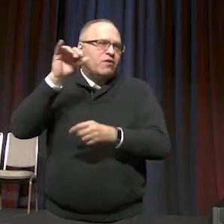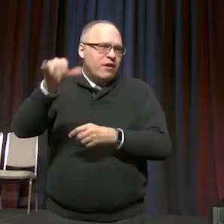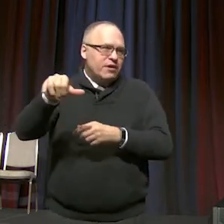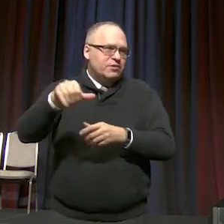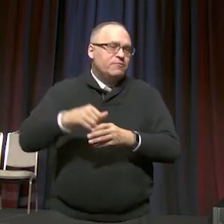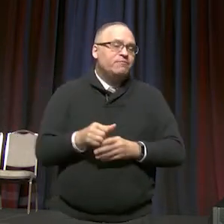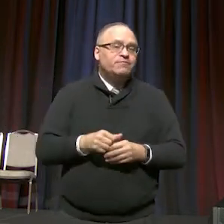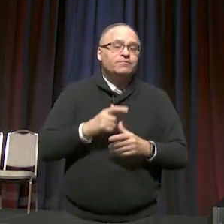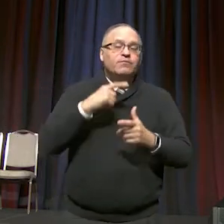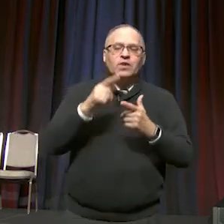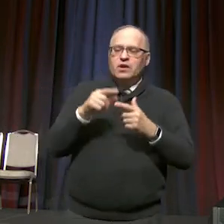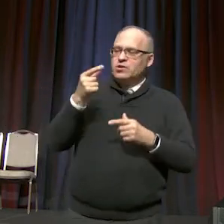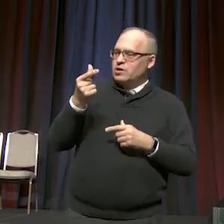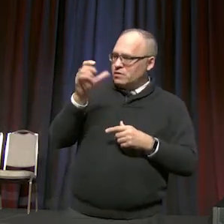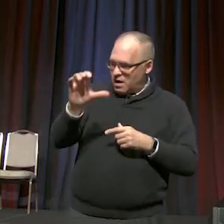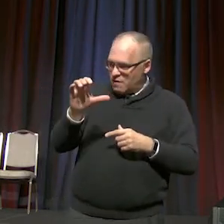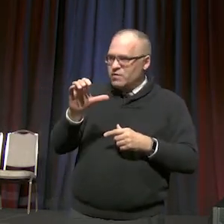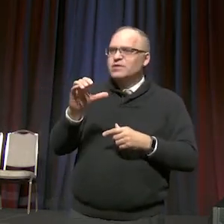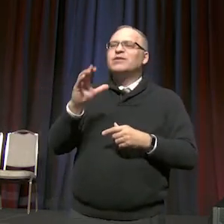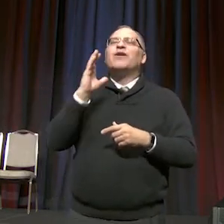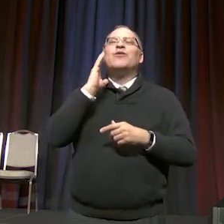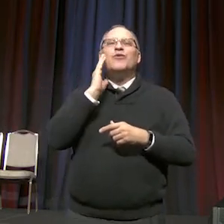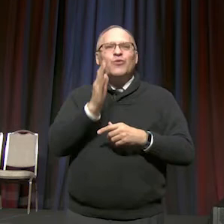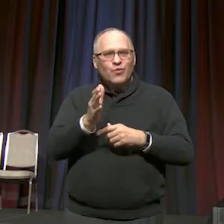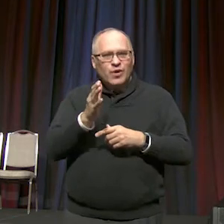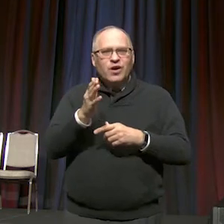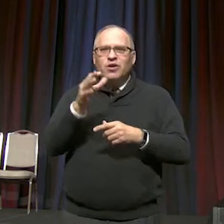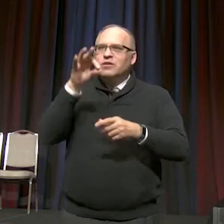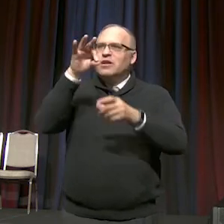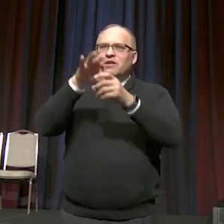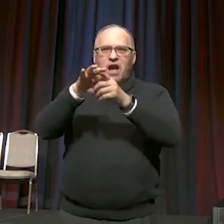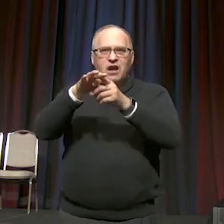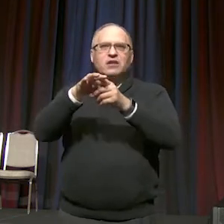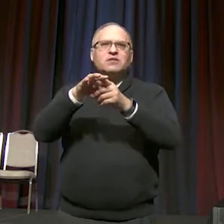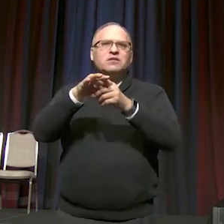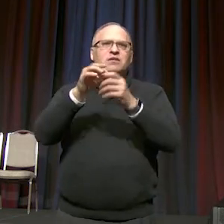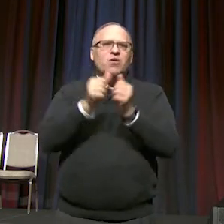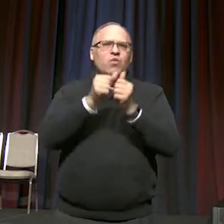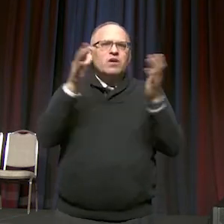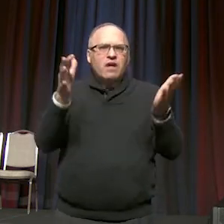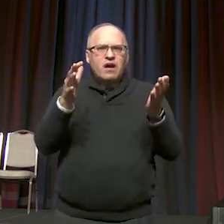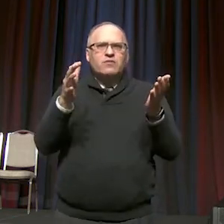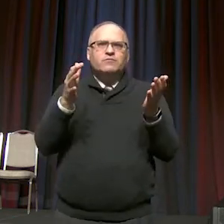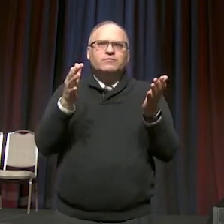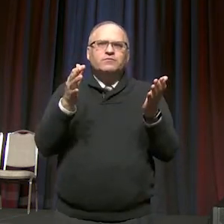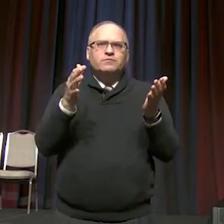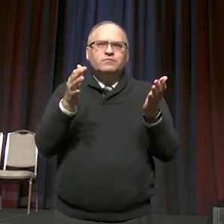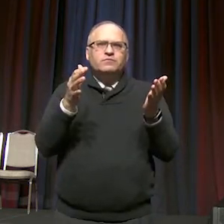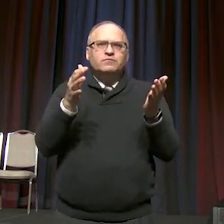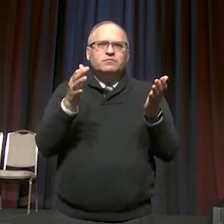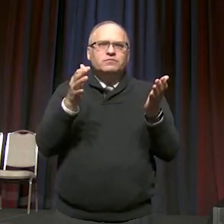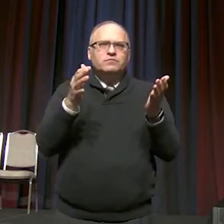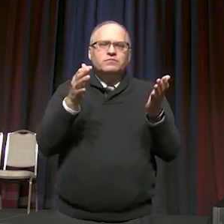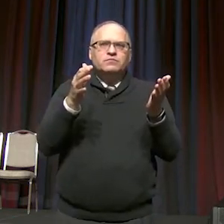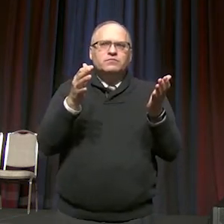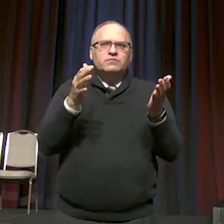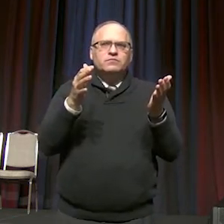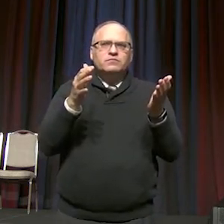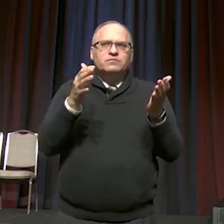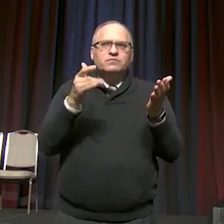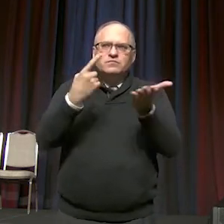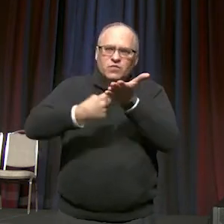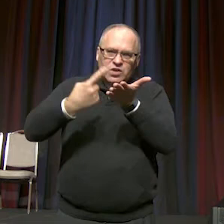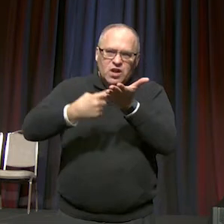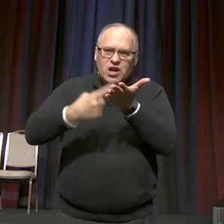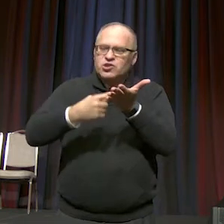then elects without discussion, without comment, by a